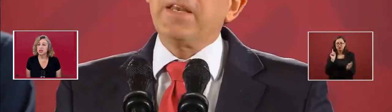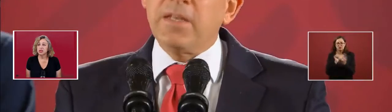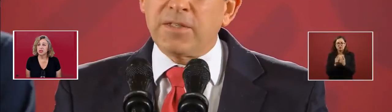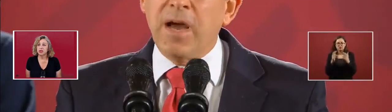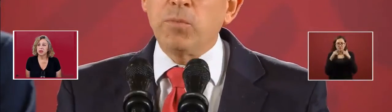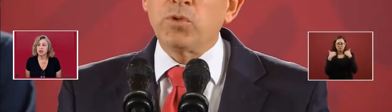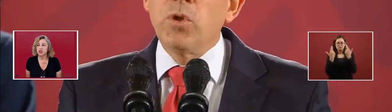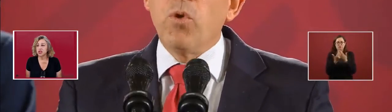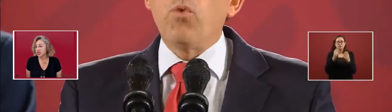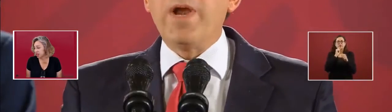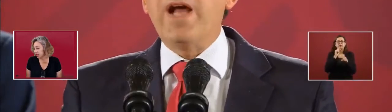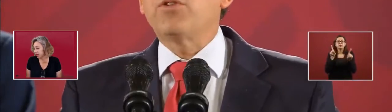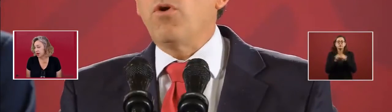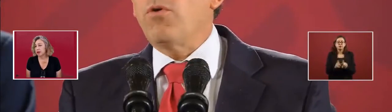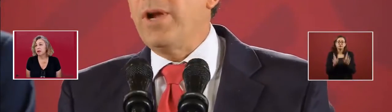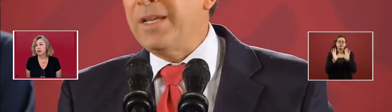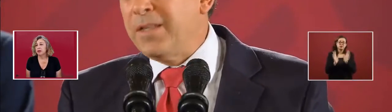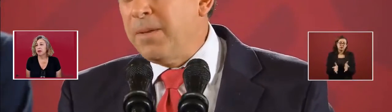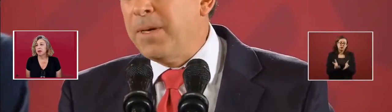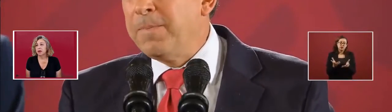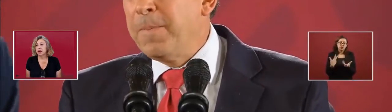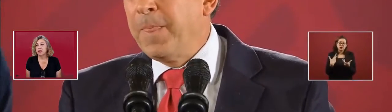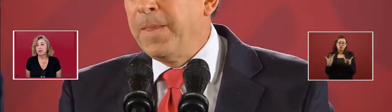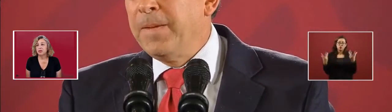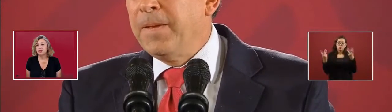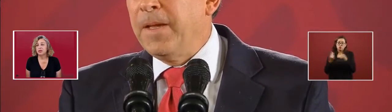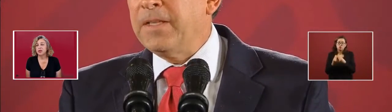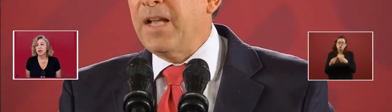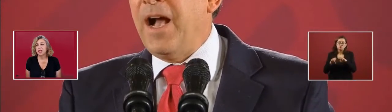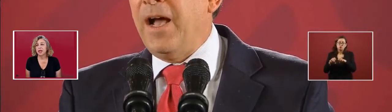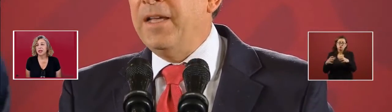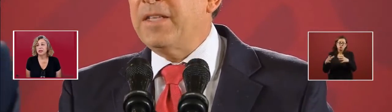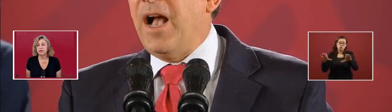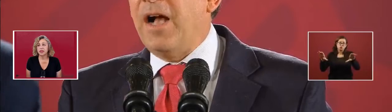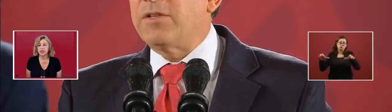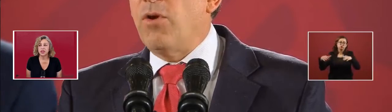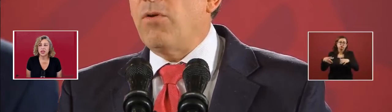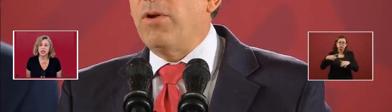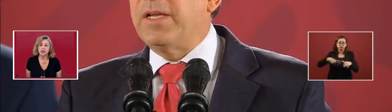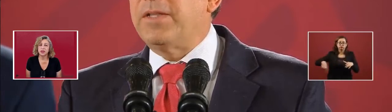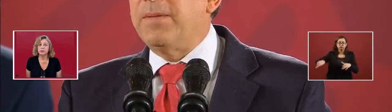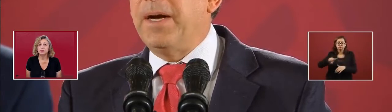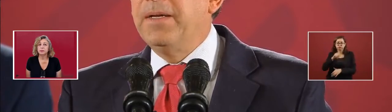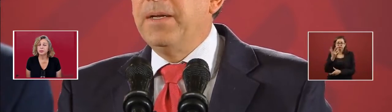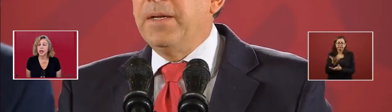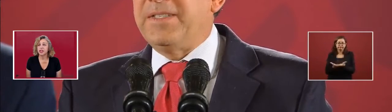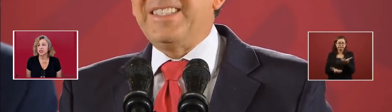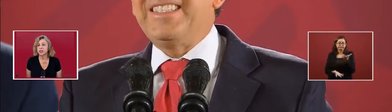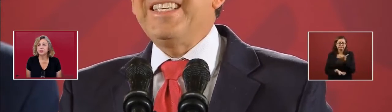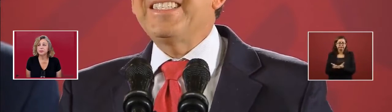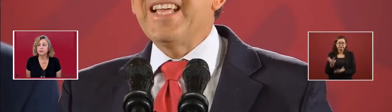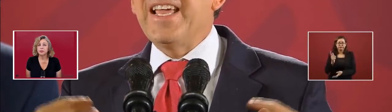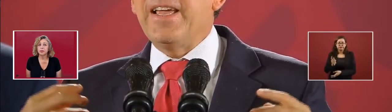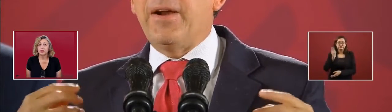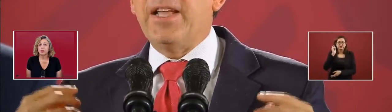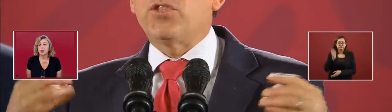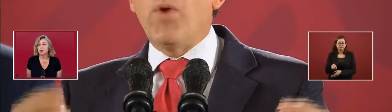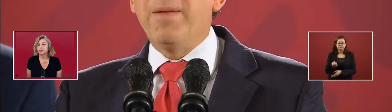charging… And they're also doing a collective initiation action.